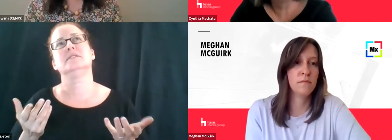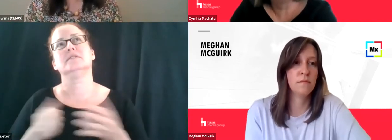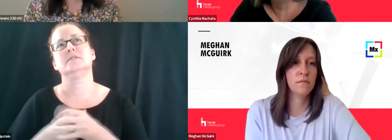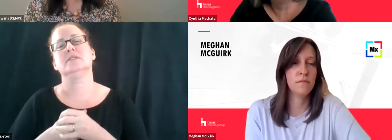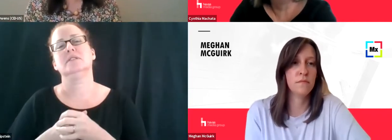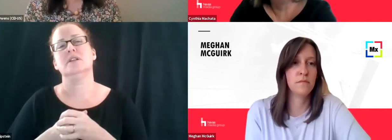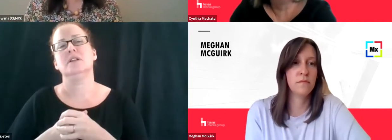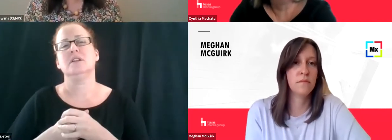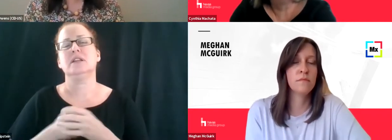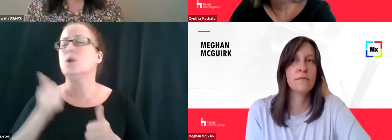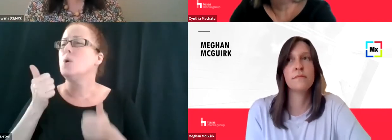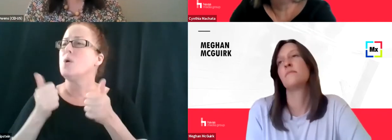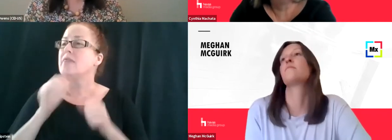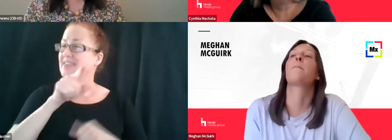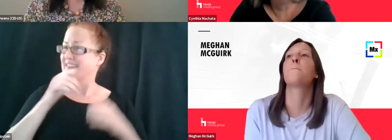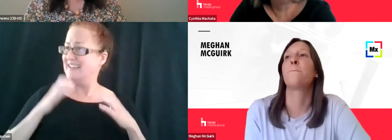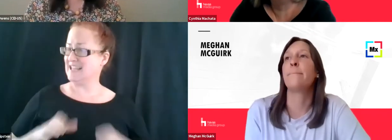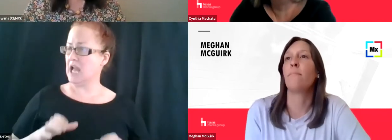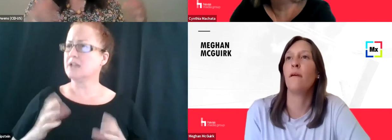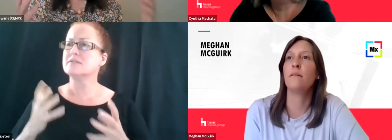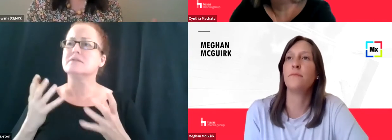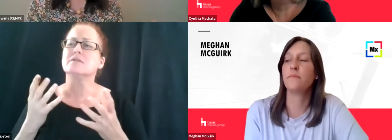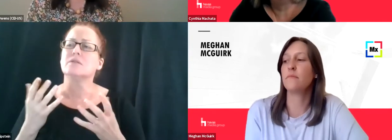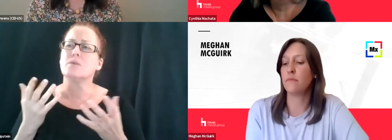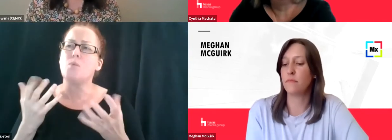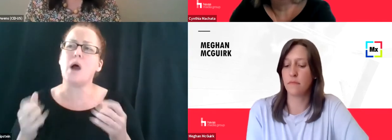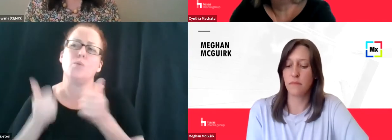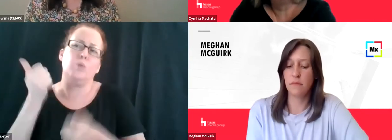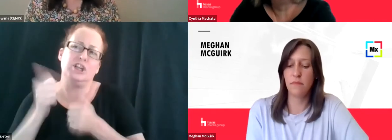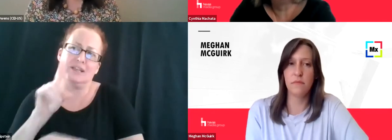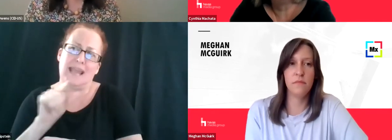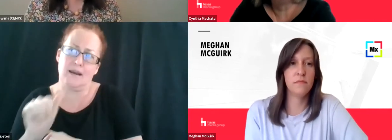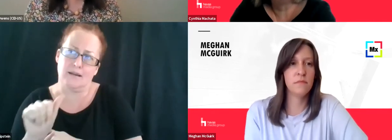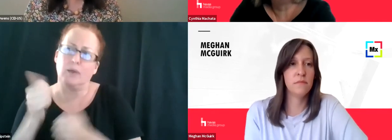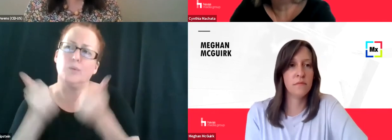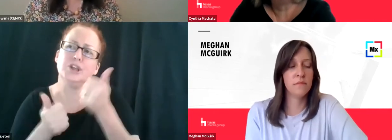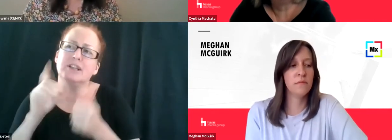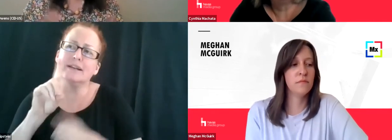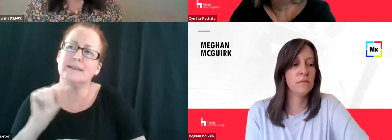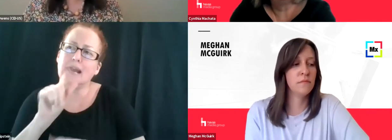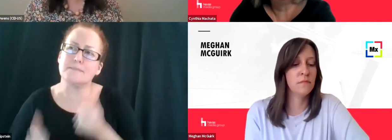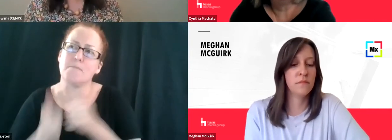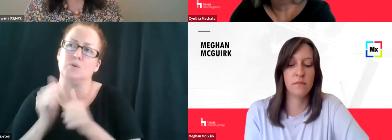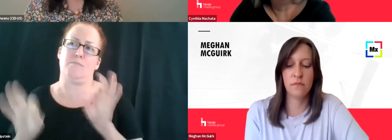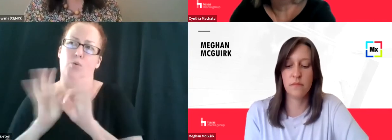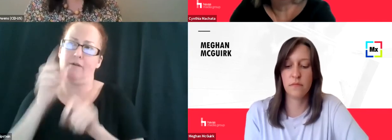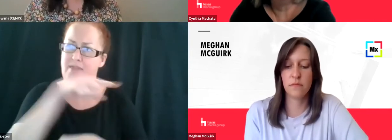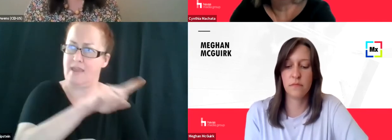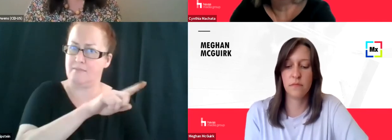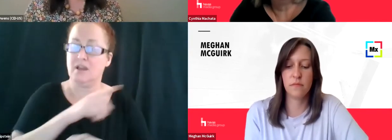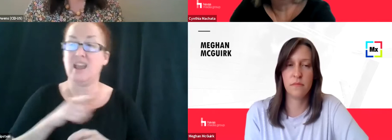interesting to the clients you serve? And is there some kind of data being collected that actually doesn't